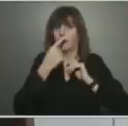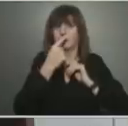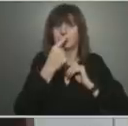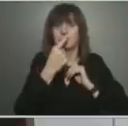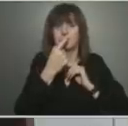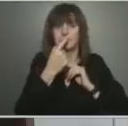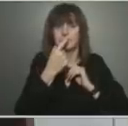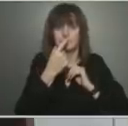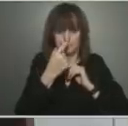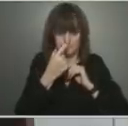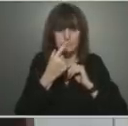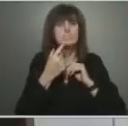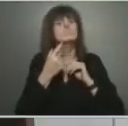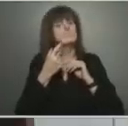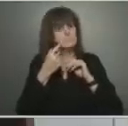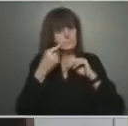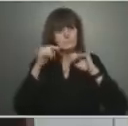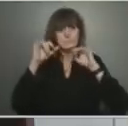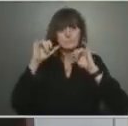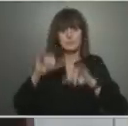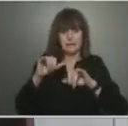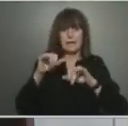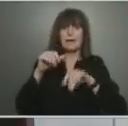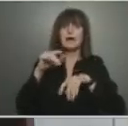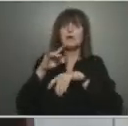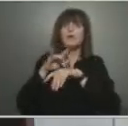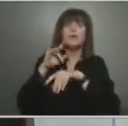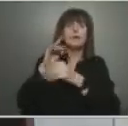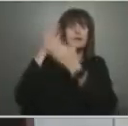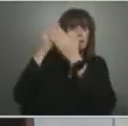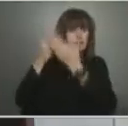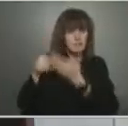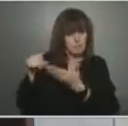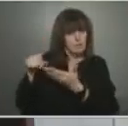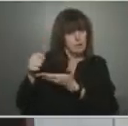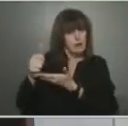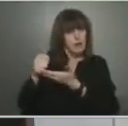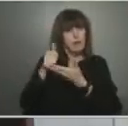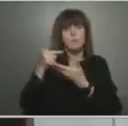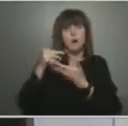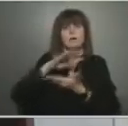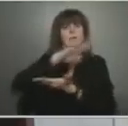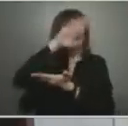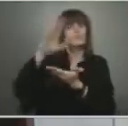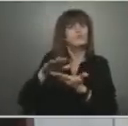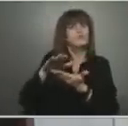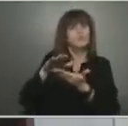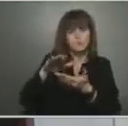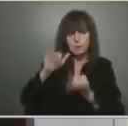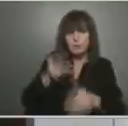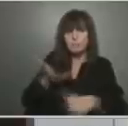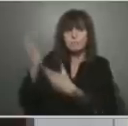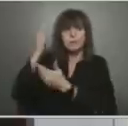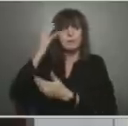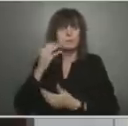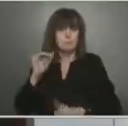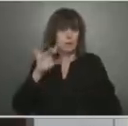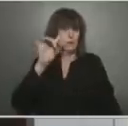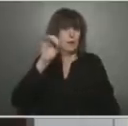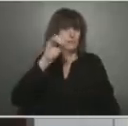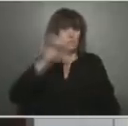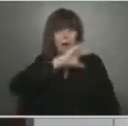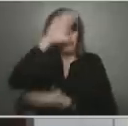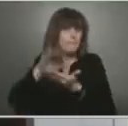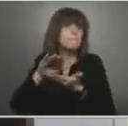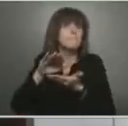promising. They have been shown to reduce the risk of hospitalization by 88%. But Paxlovid is not a replacement